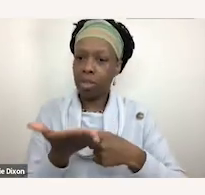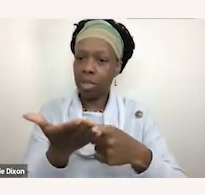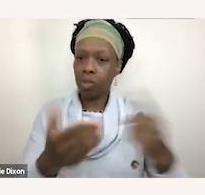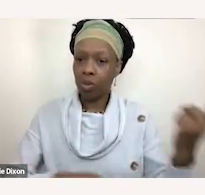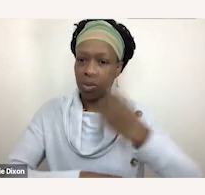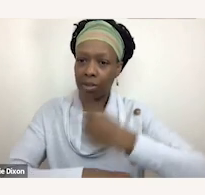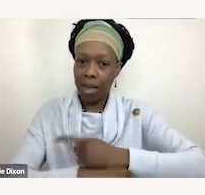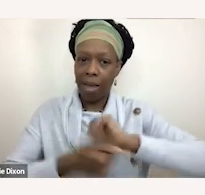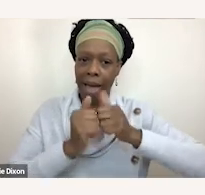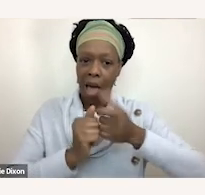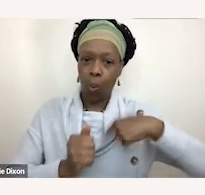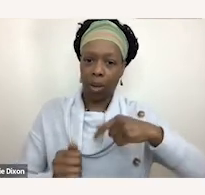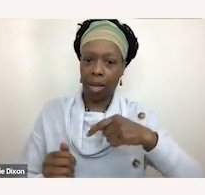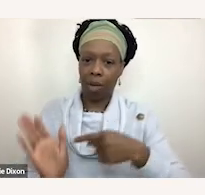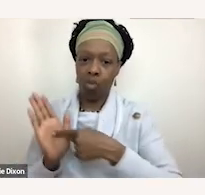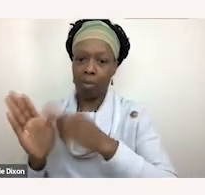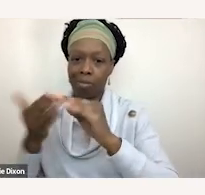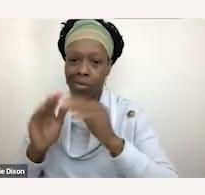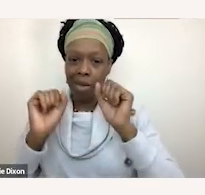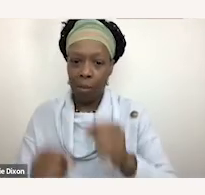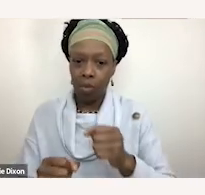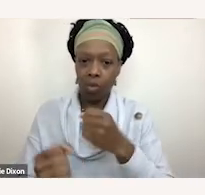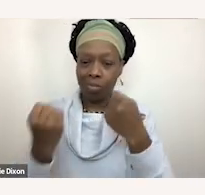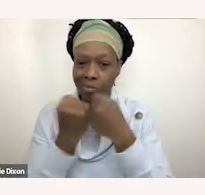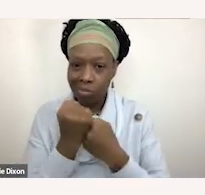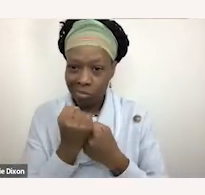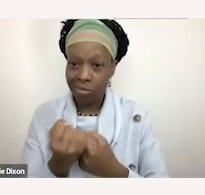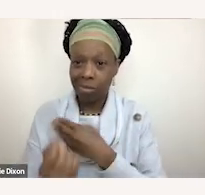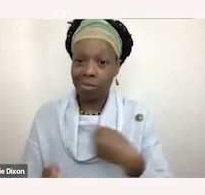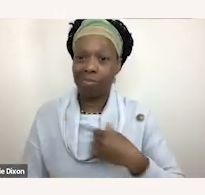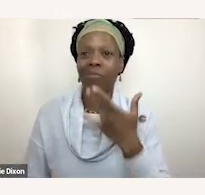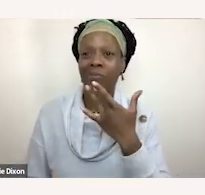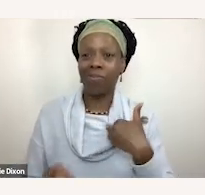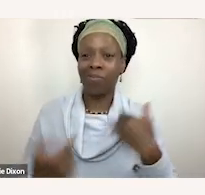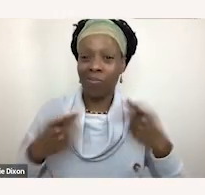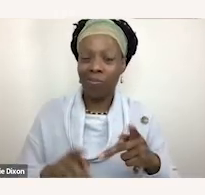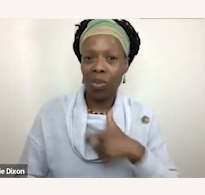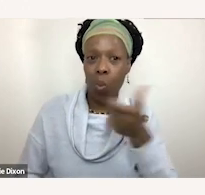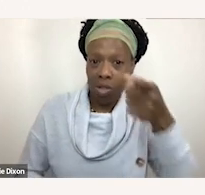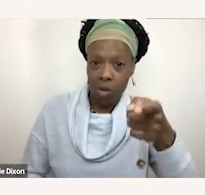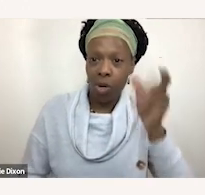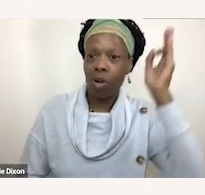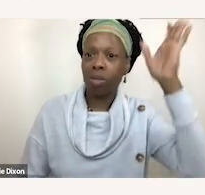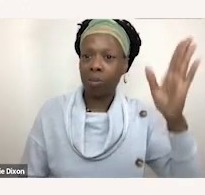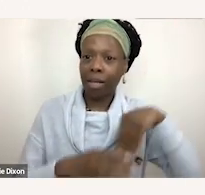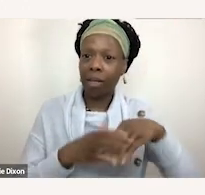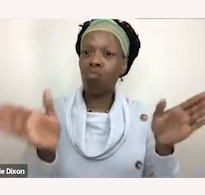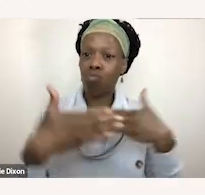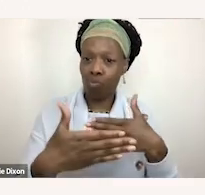choose inclusion? And, you know, as I said, I've had the fortunate experience of watching her present and speak in a room. And when we're